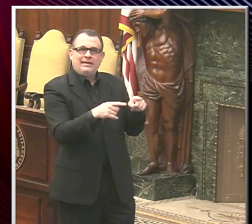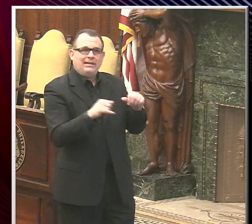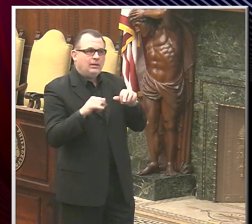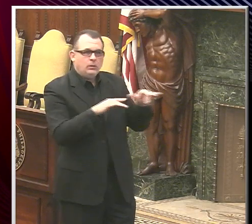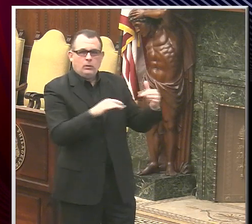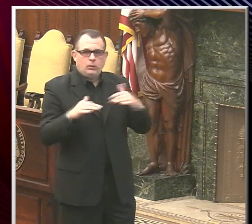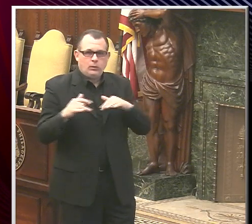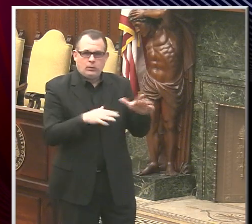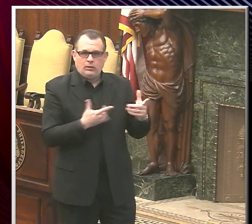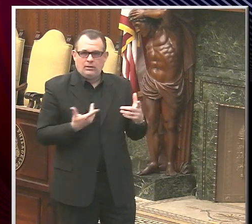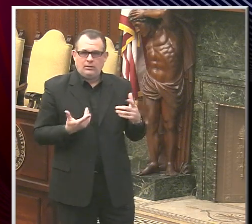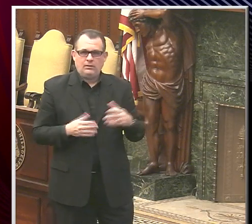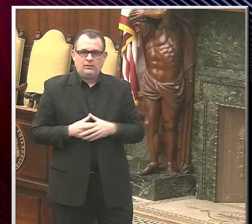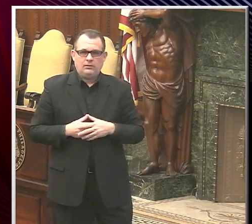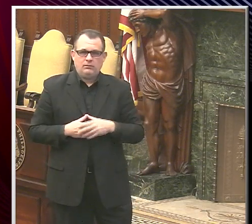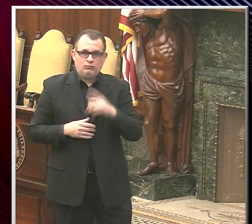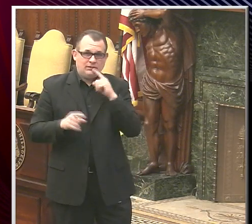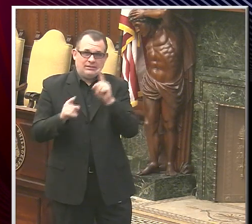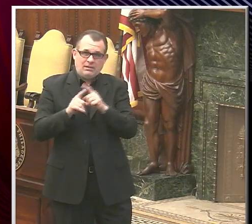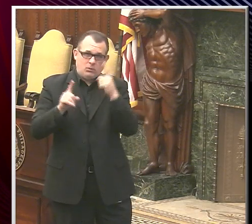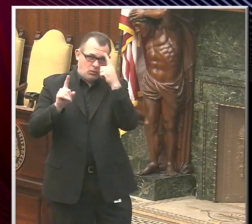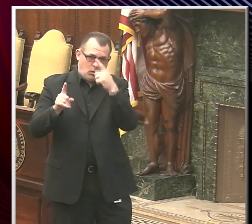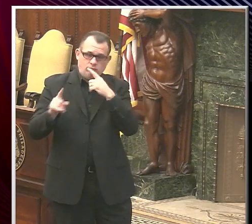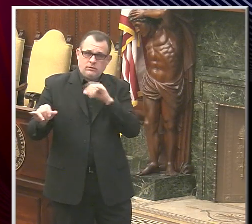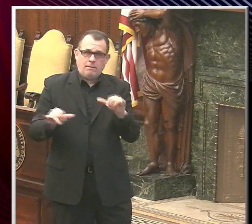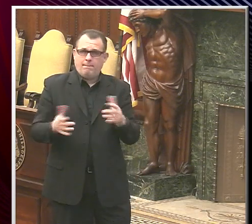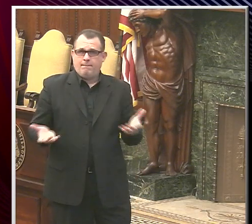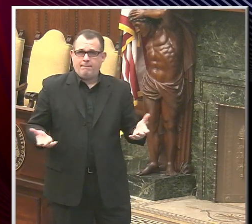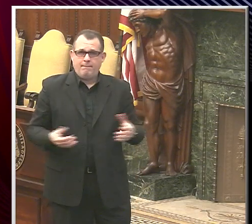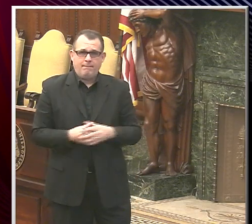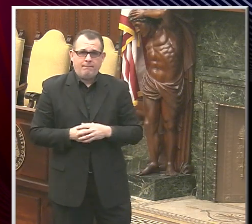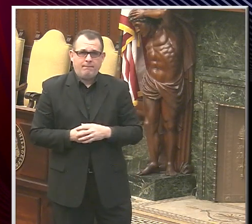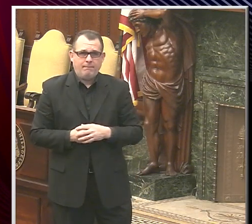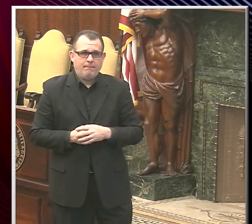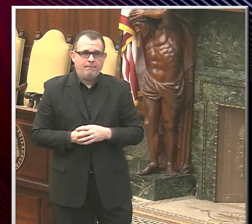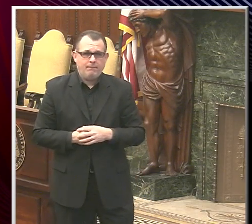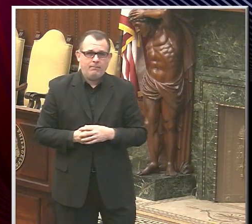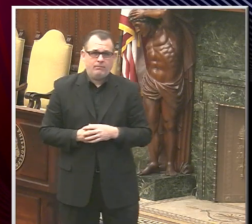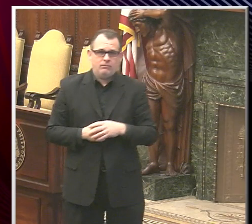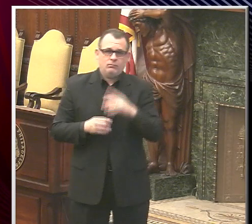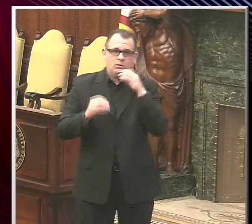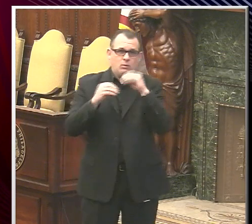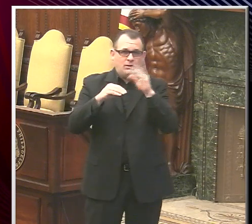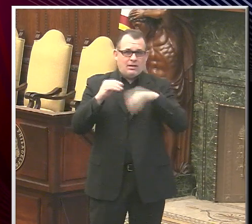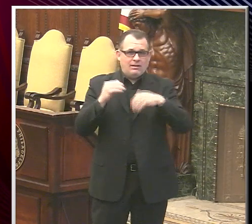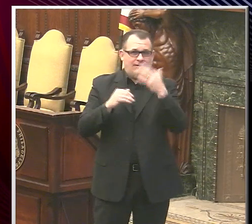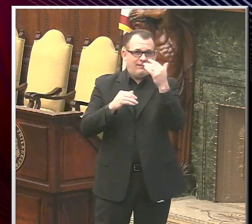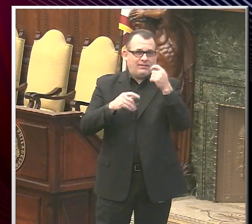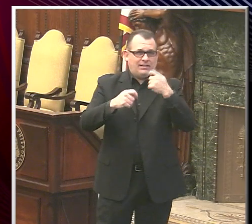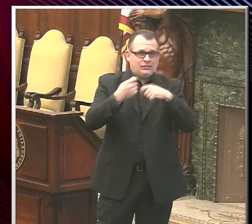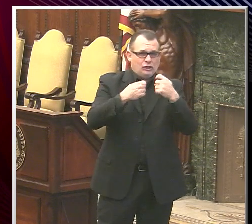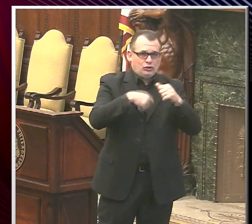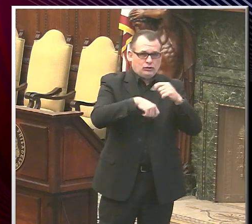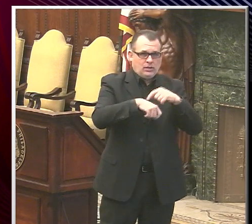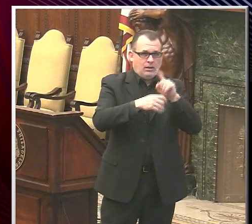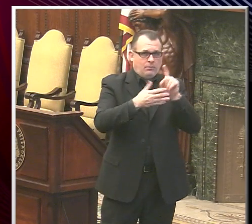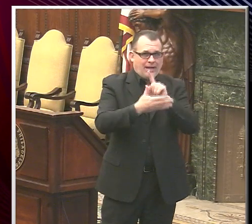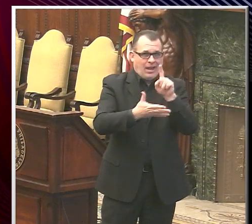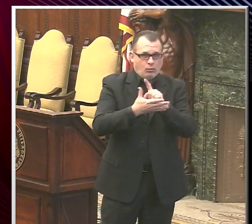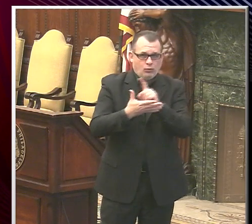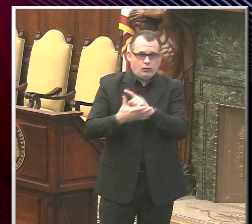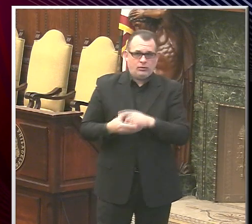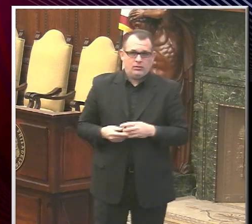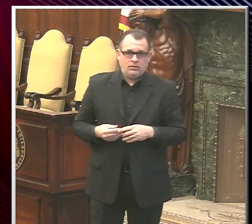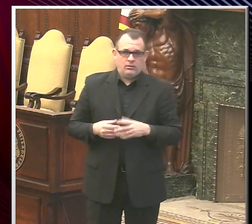fans, they can just meet the same goal of the more than 15 air changes per hour. Now, there's a form on our website being posted today